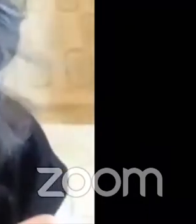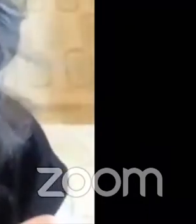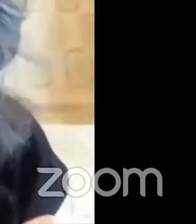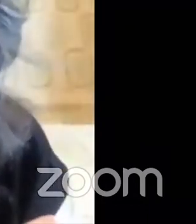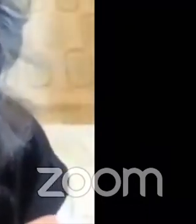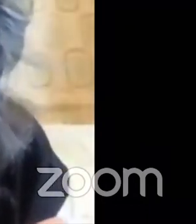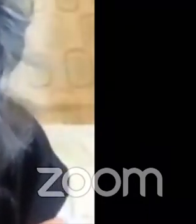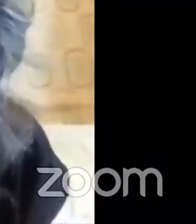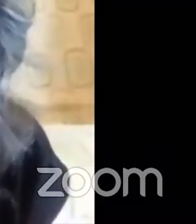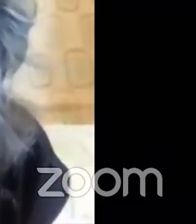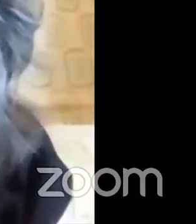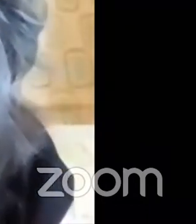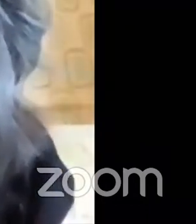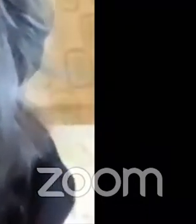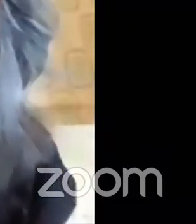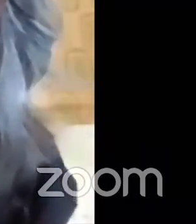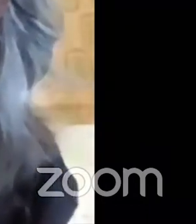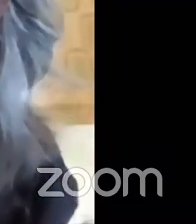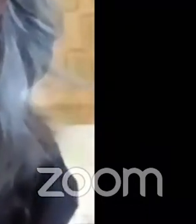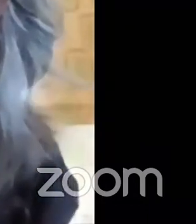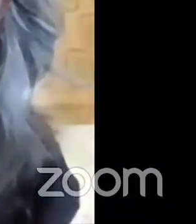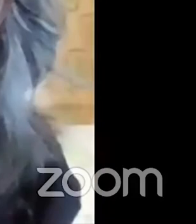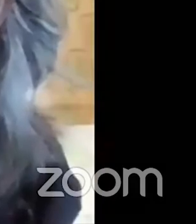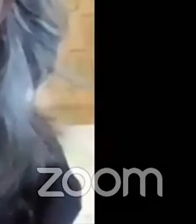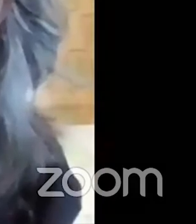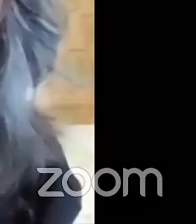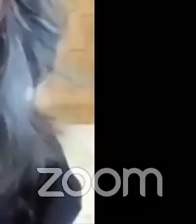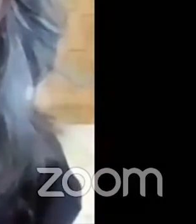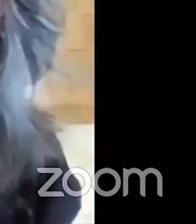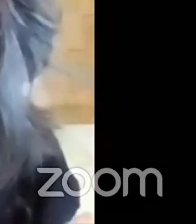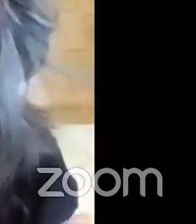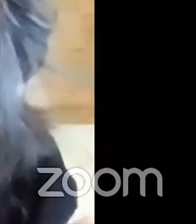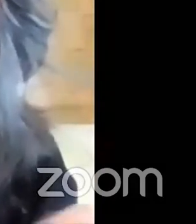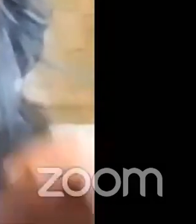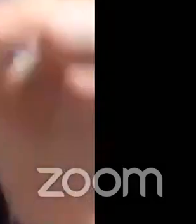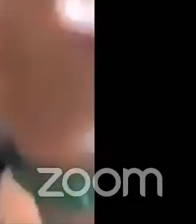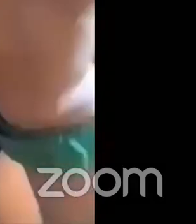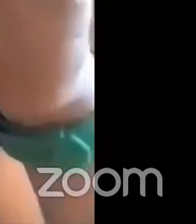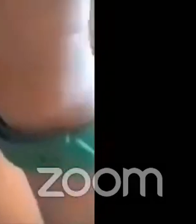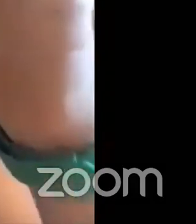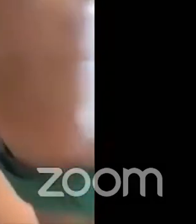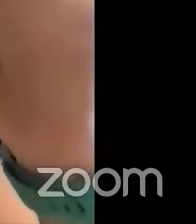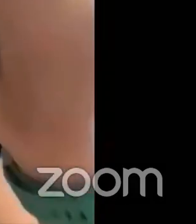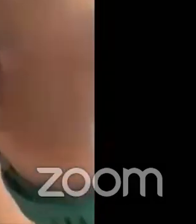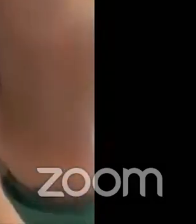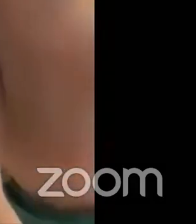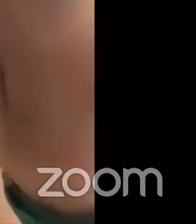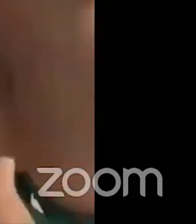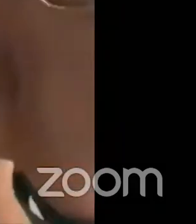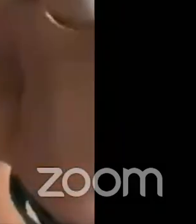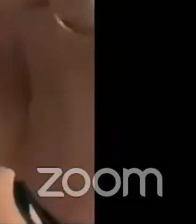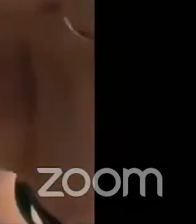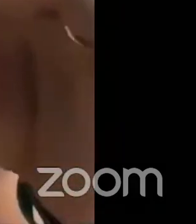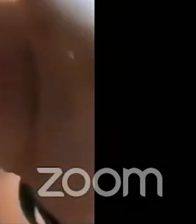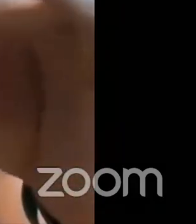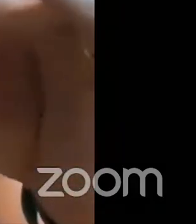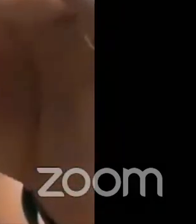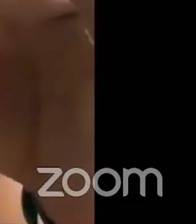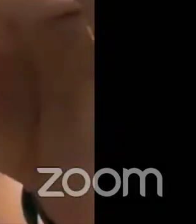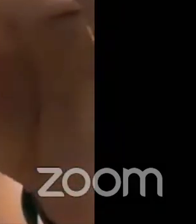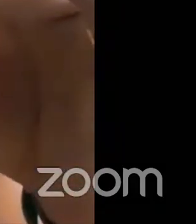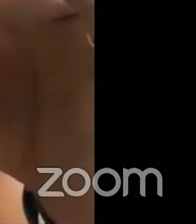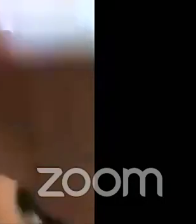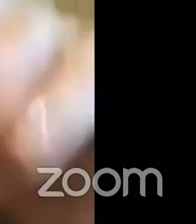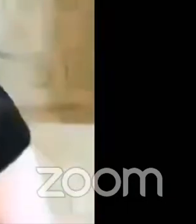just put four dots of whatever color you want to use i would recommend using multiple and can you see what's